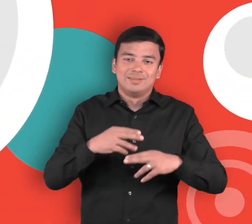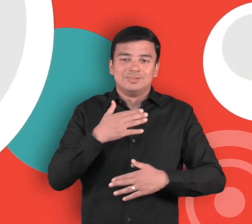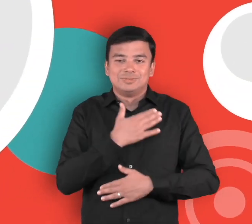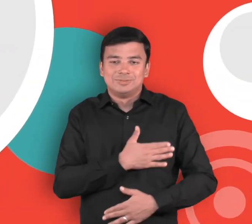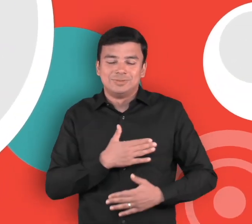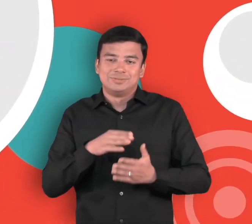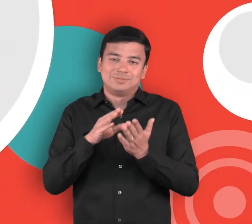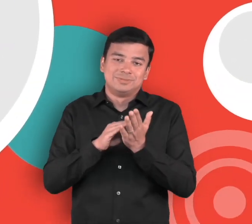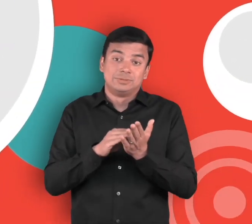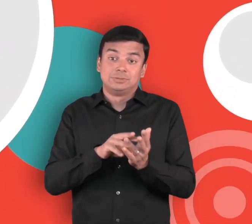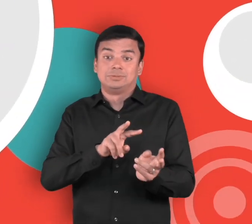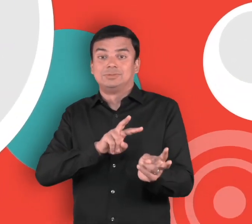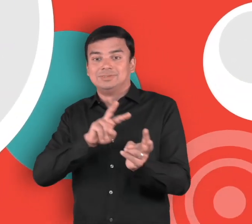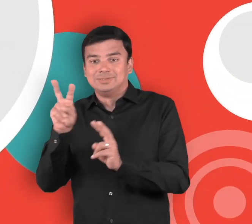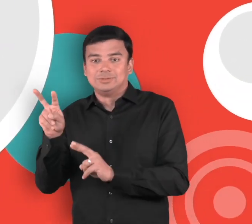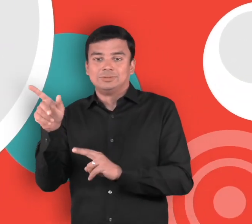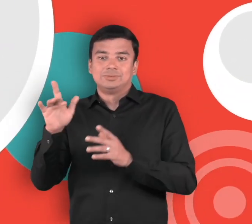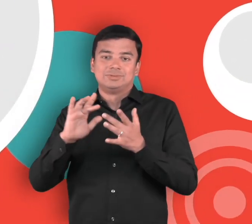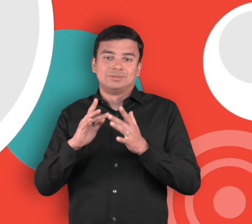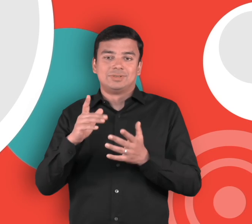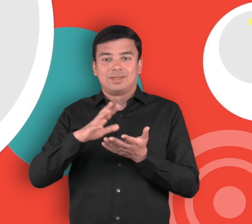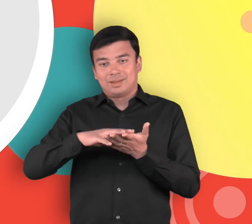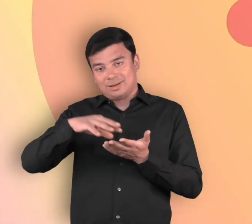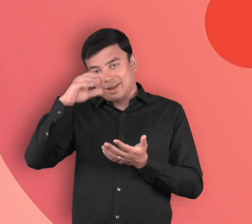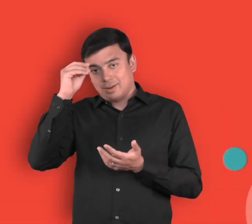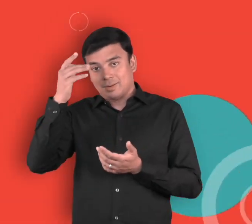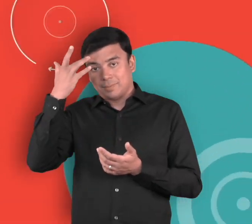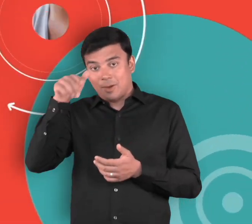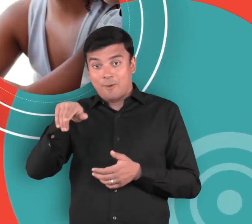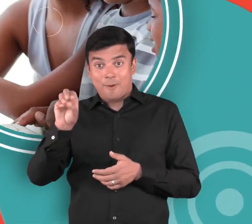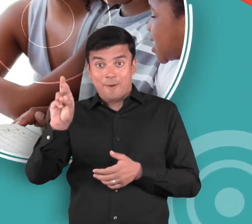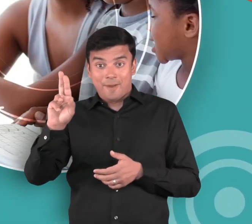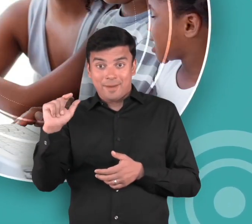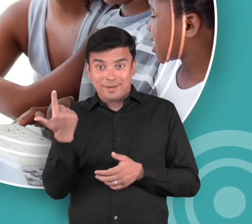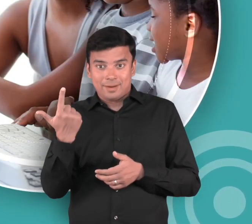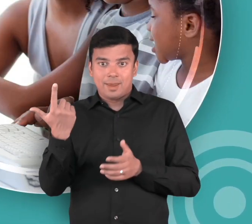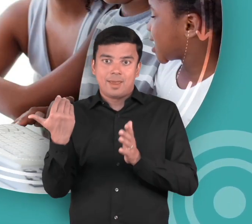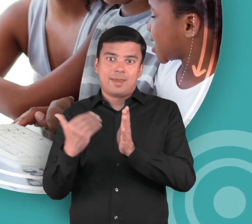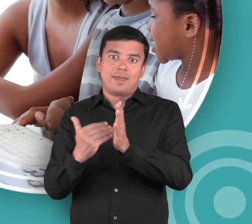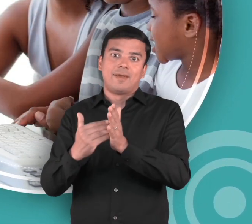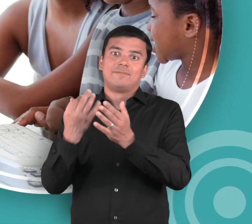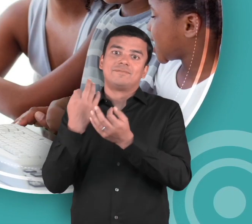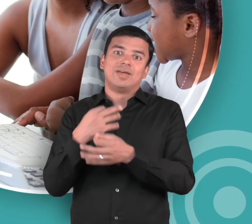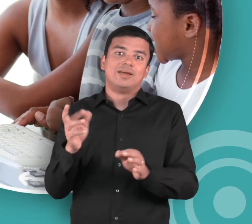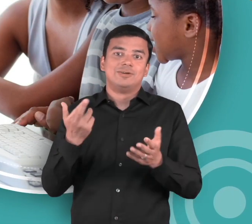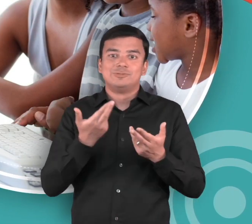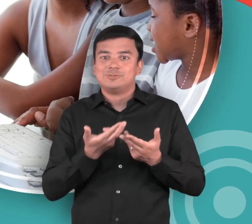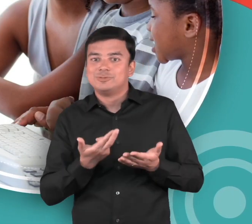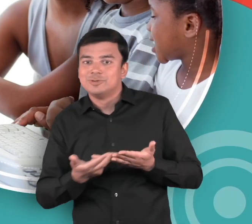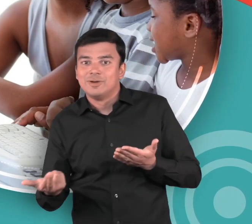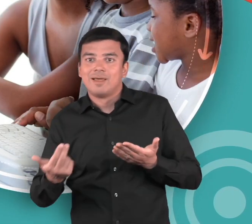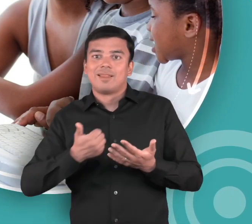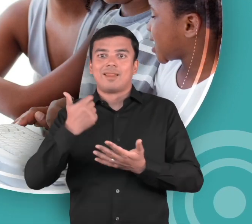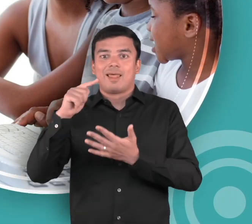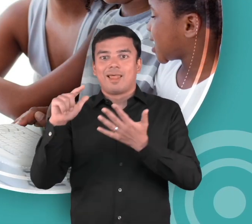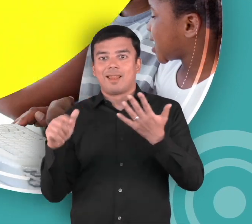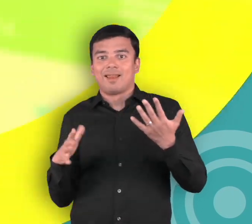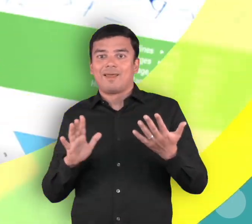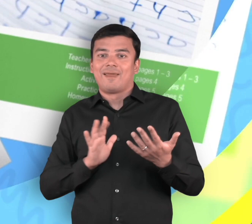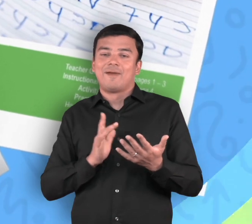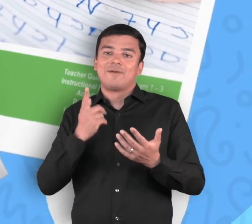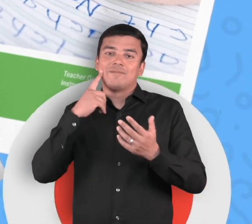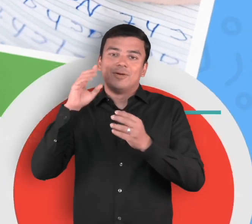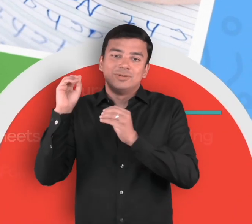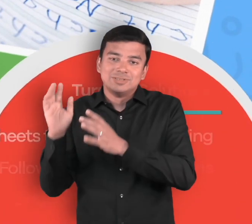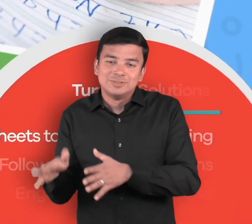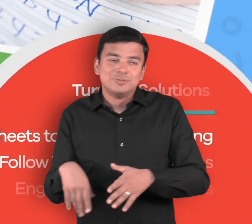Hope you had fun learning with us. Visit us at learnbright.org for thousands of free resources